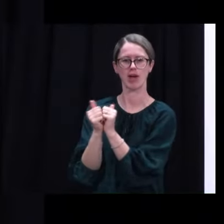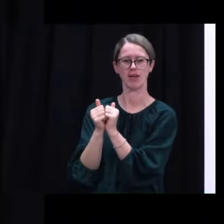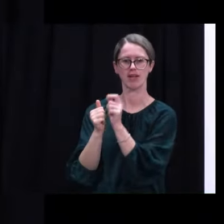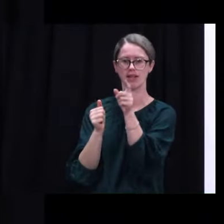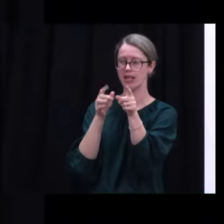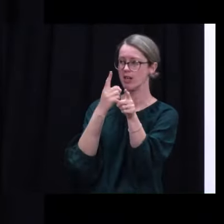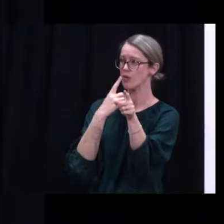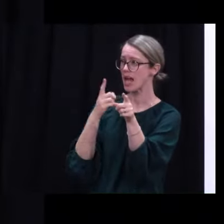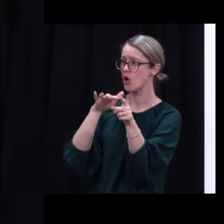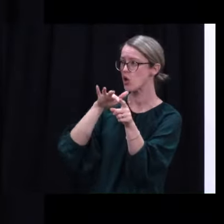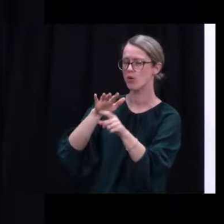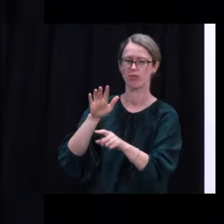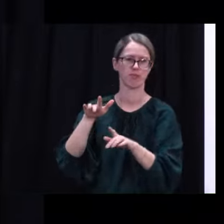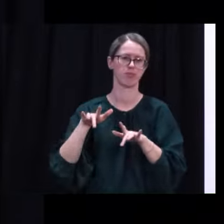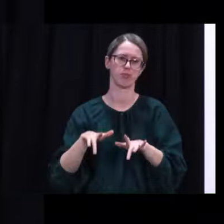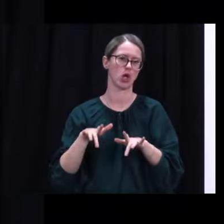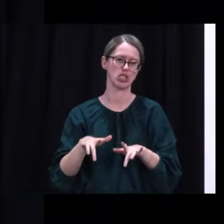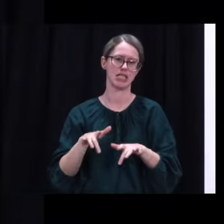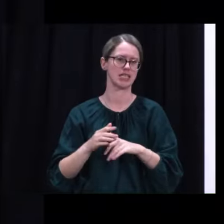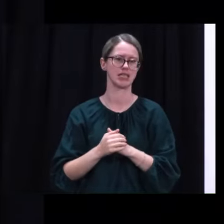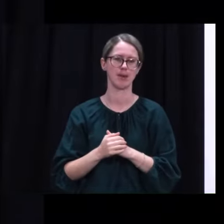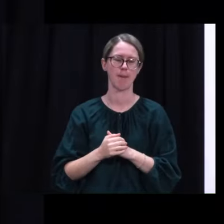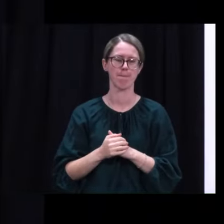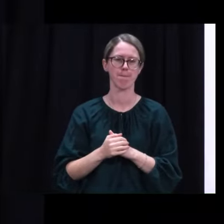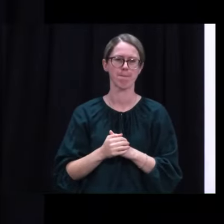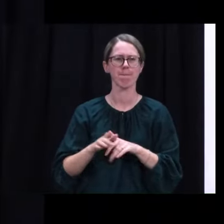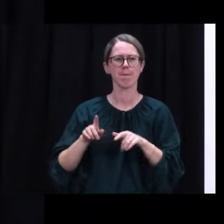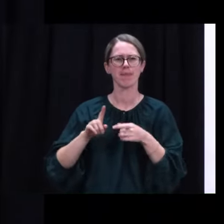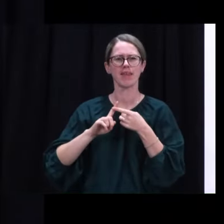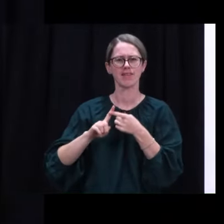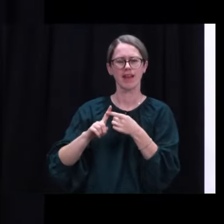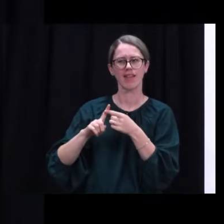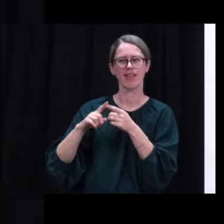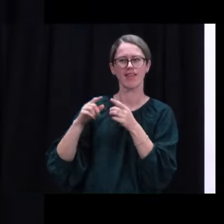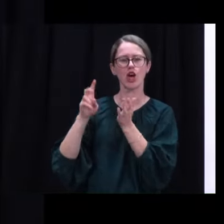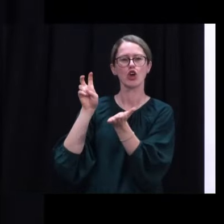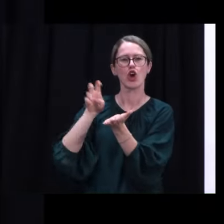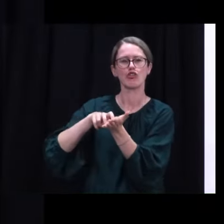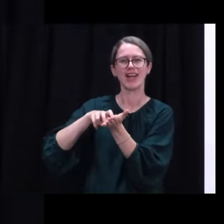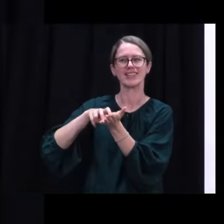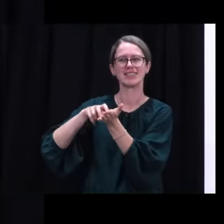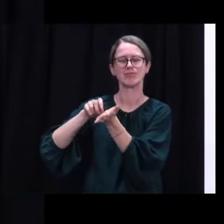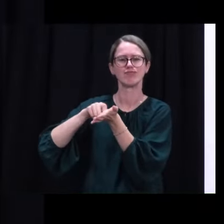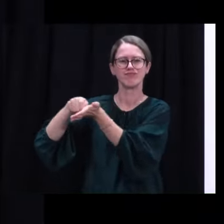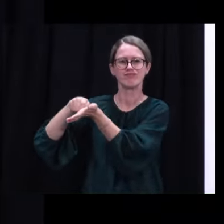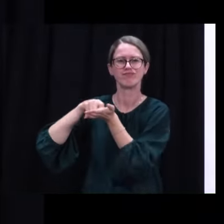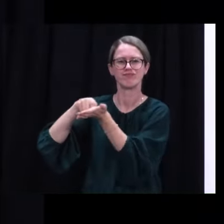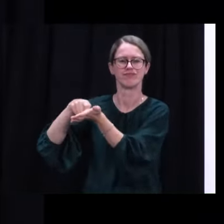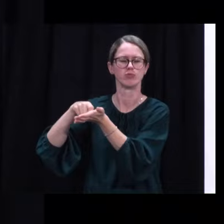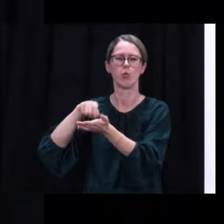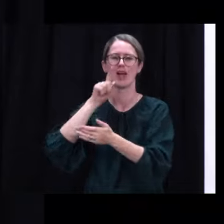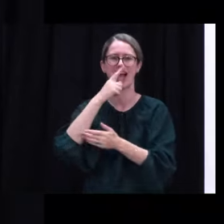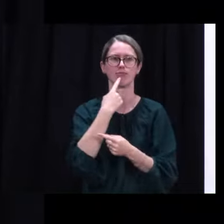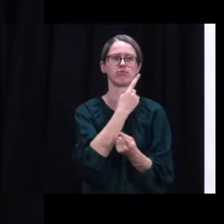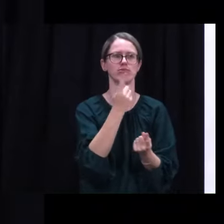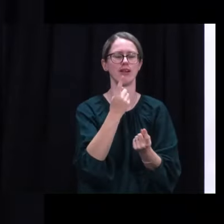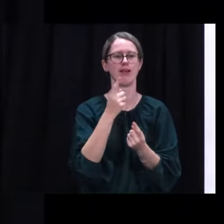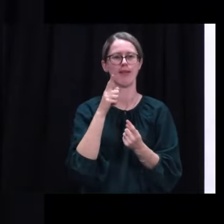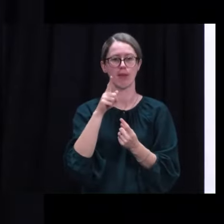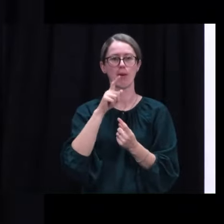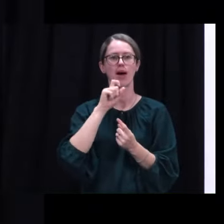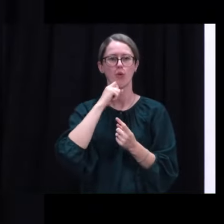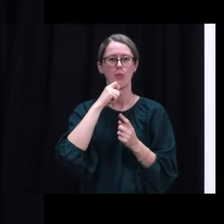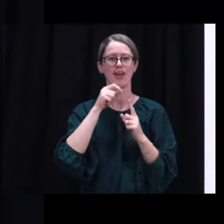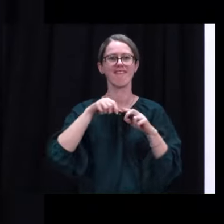say who? No, not at this stage. While we're still finalising contracts, there are some details we won't share. But they are Pfizer